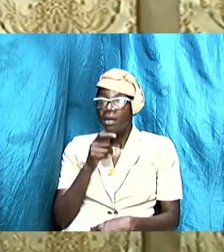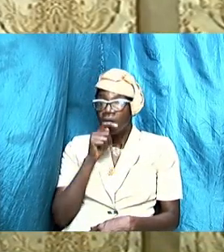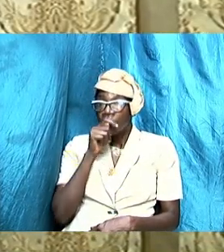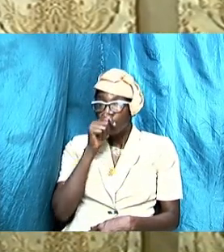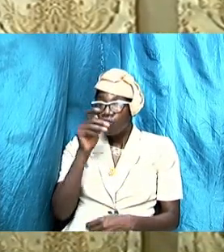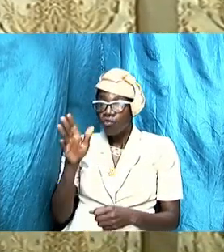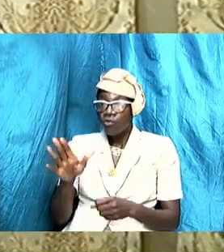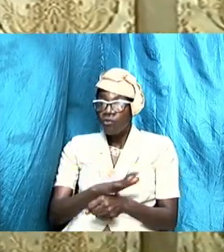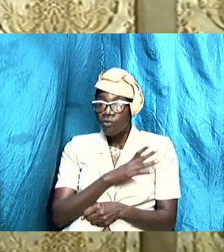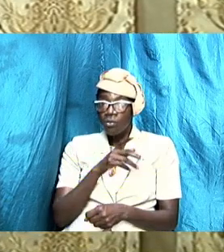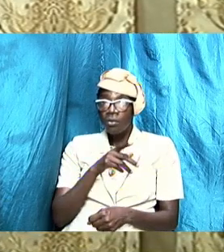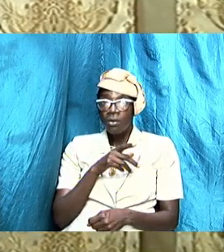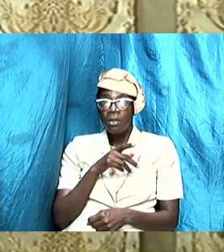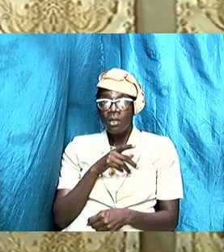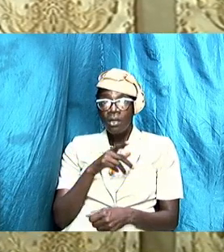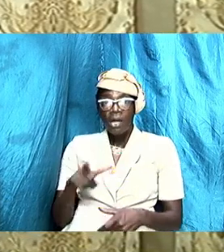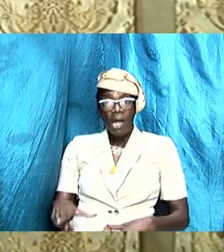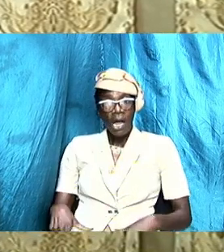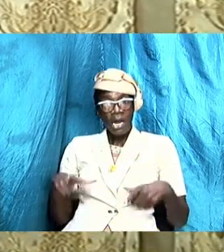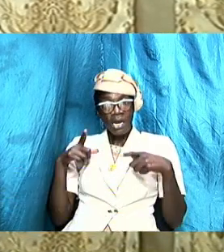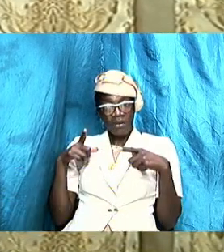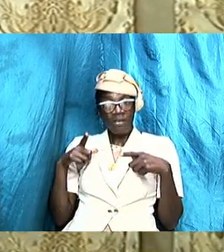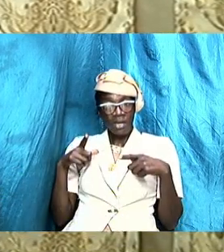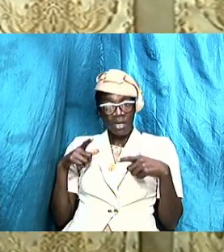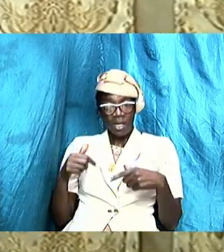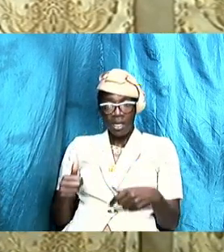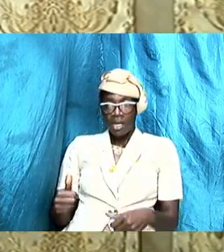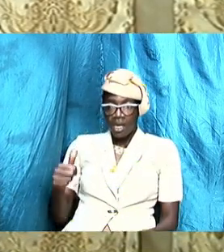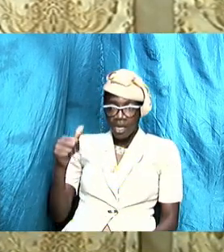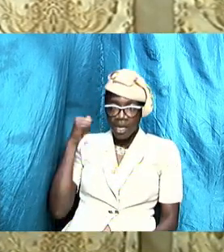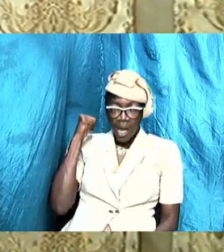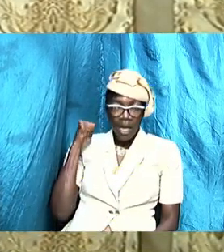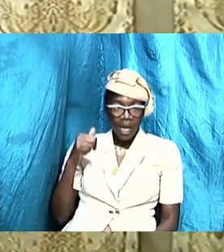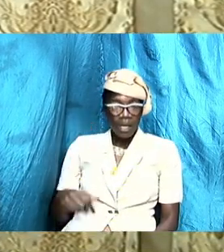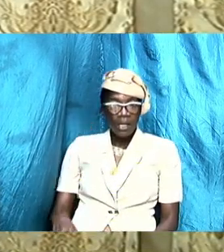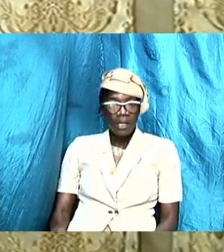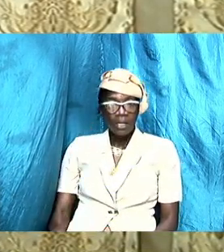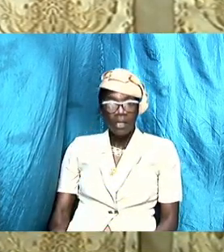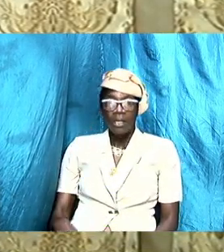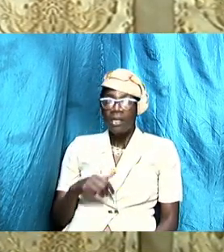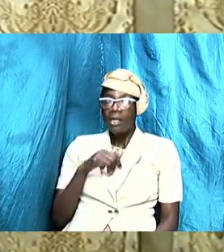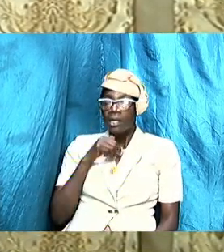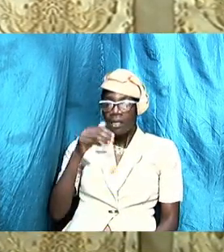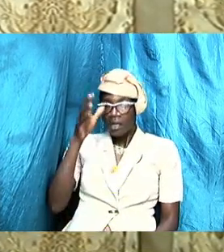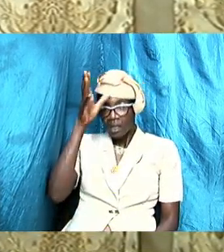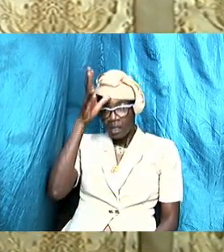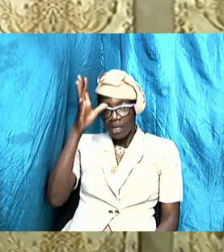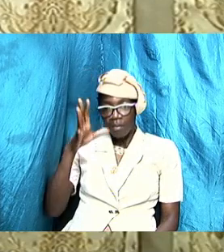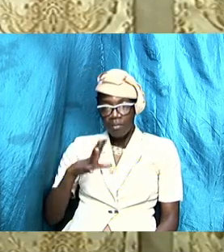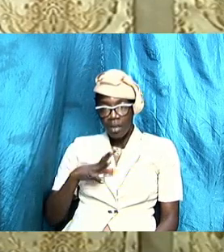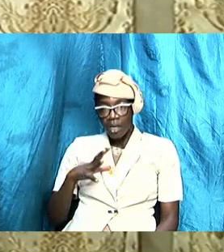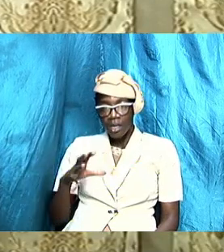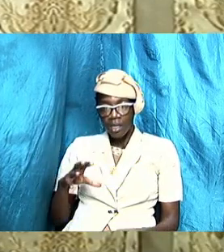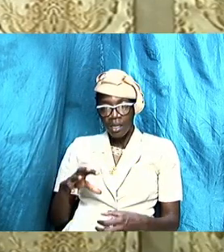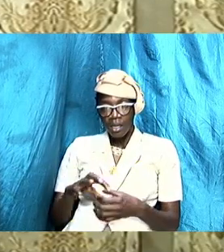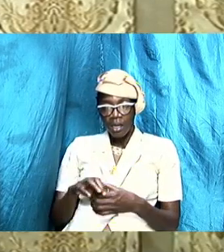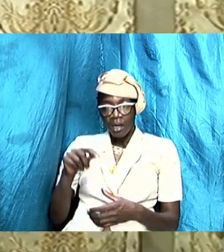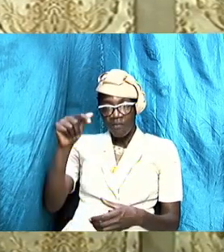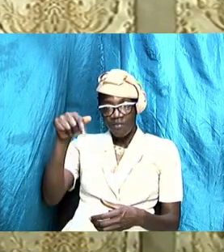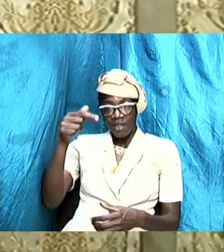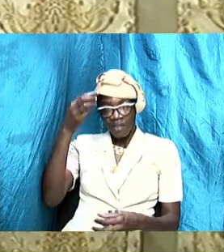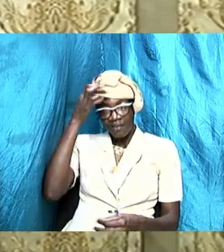you are living in denial and you are not a man of this faith